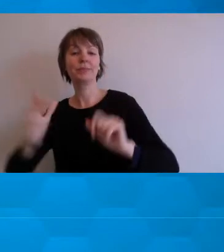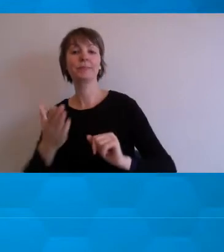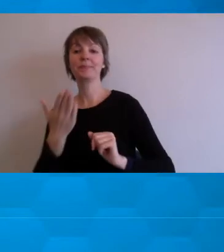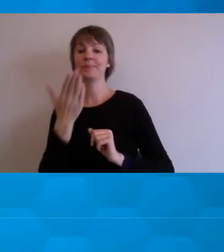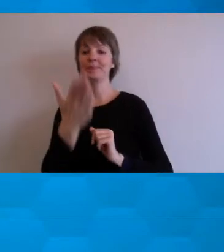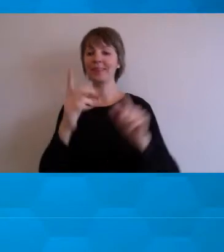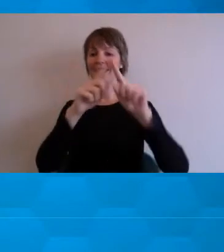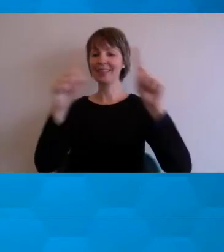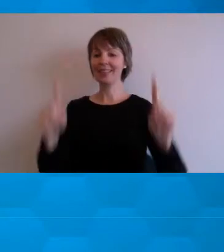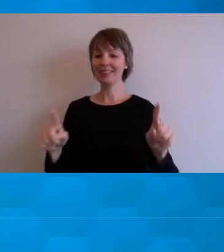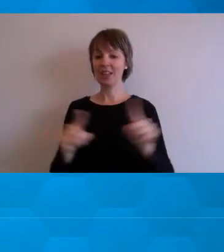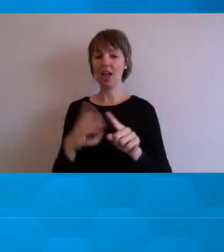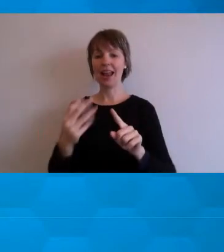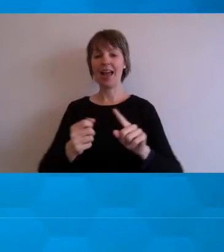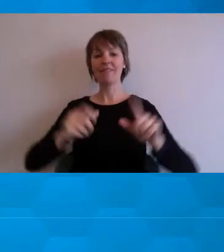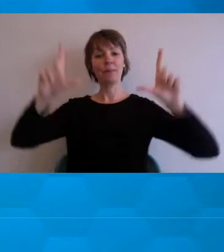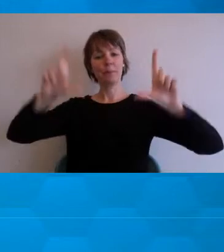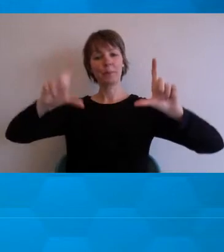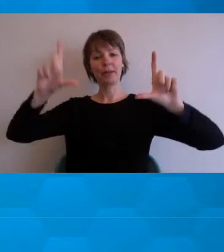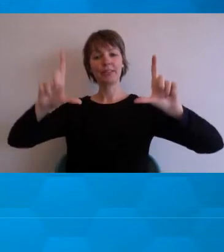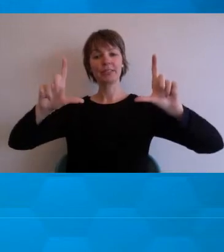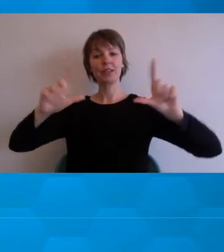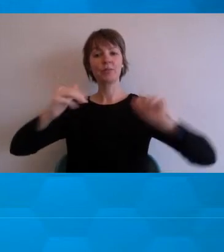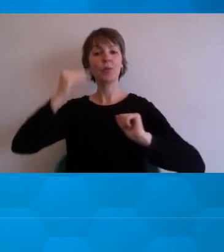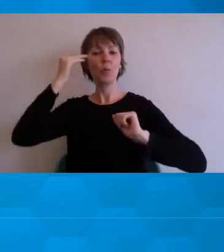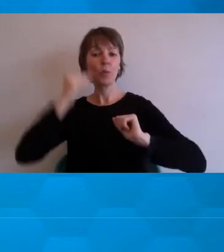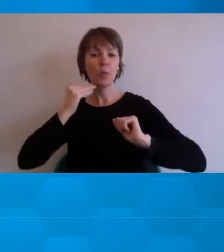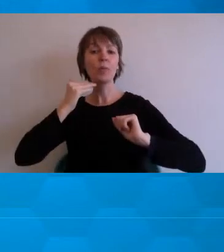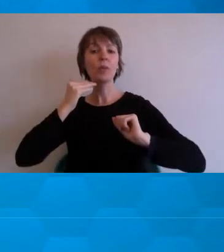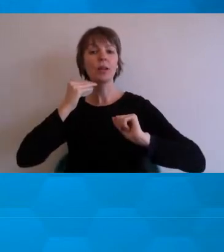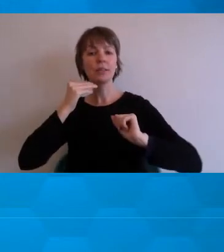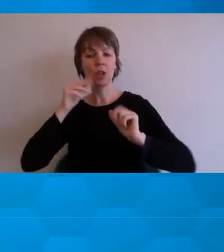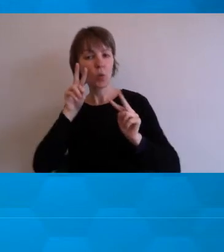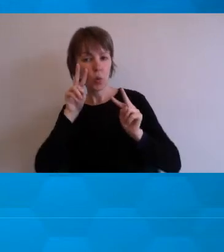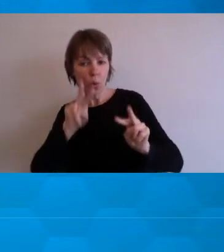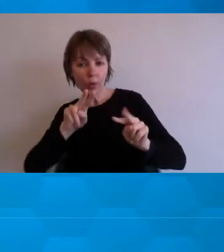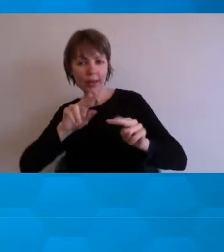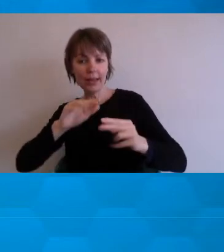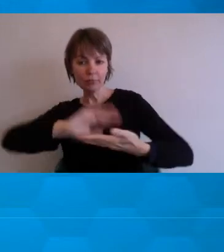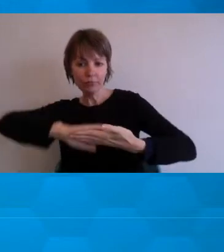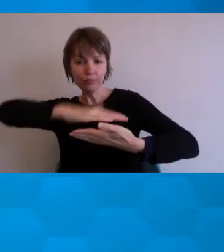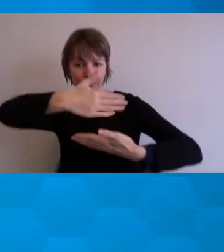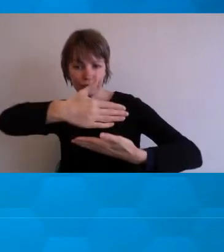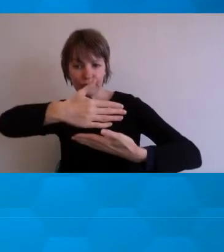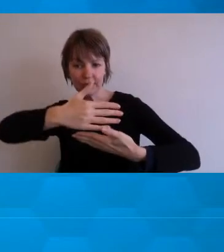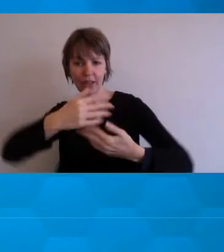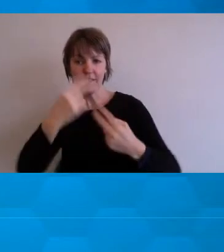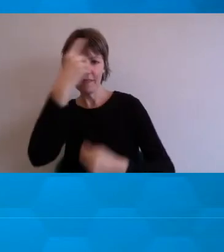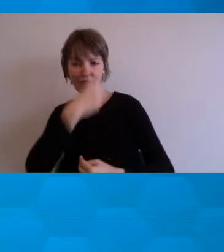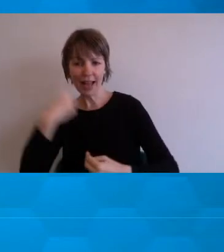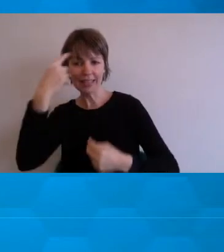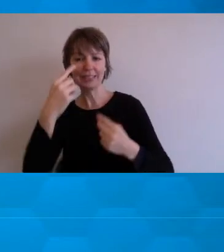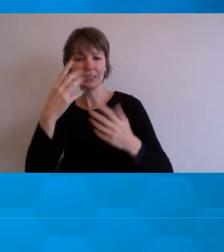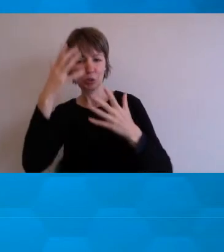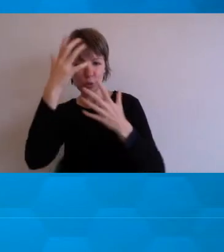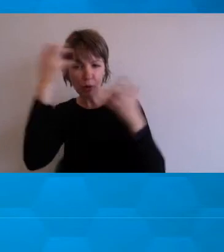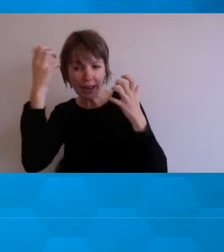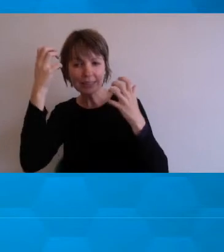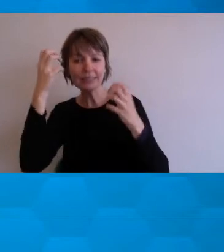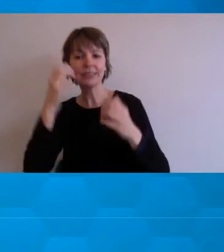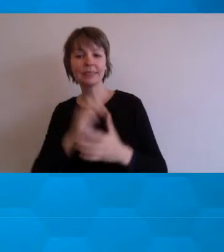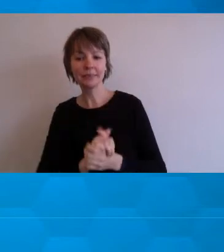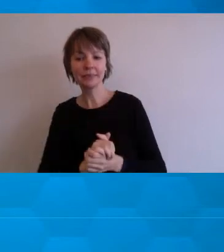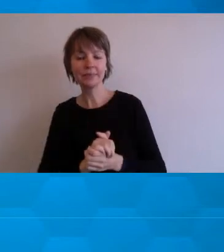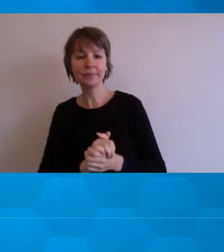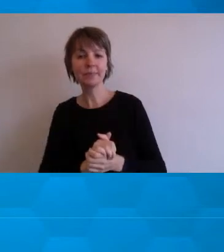staring at a computer. She has a frustrated, stressed look on her face. I put the image there because there was a lot of